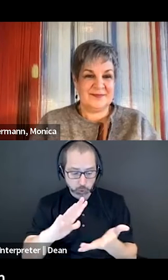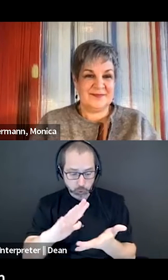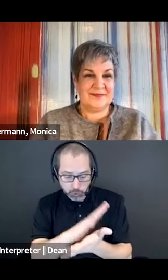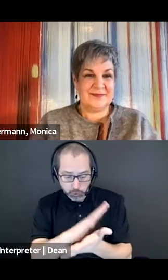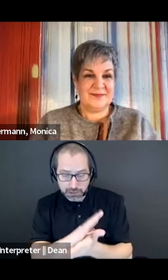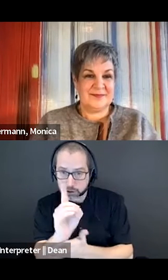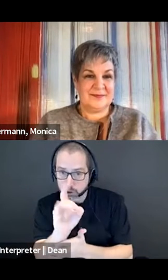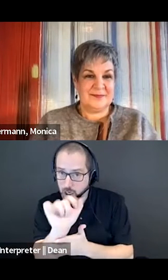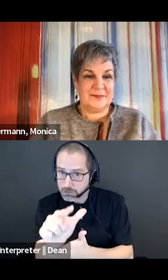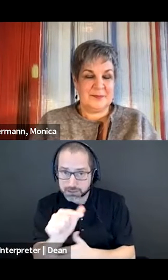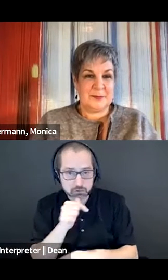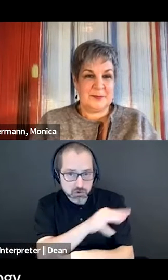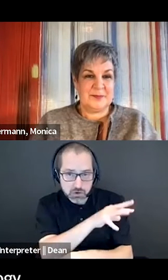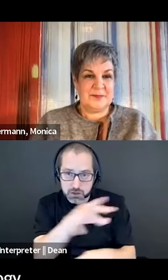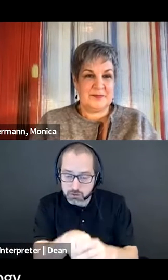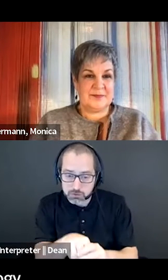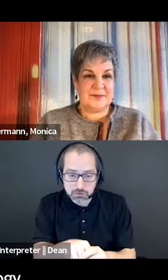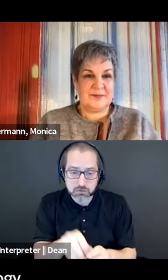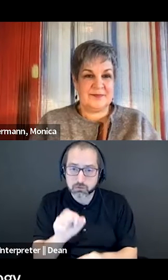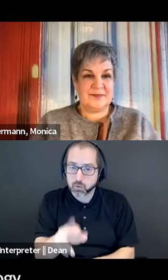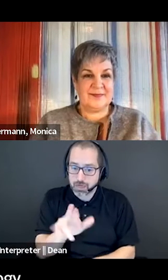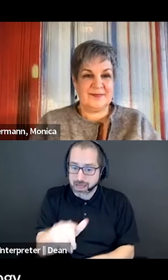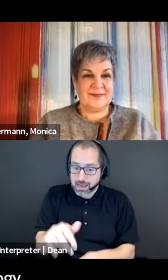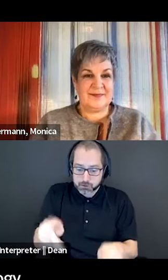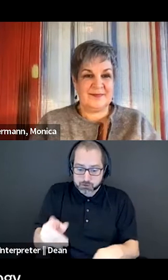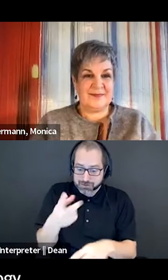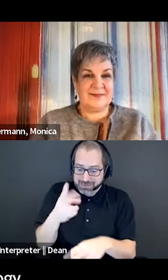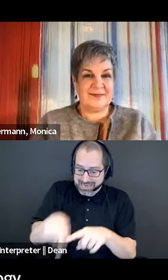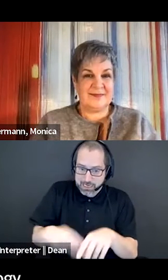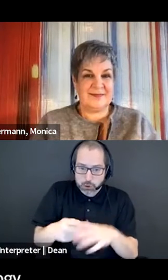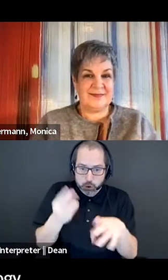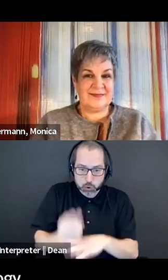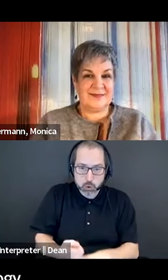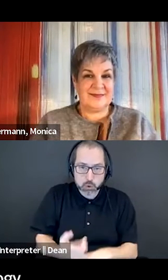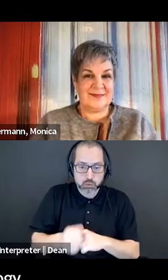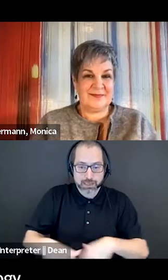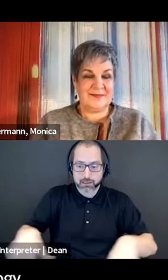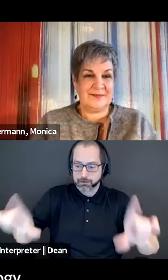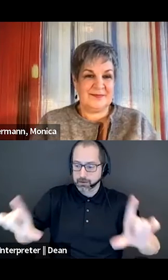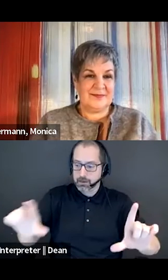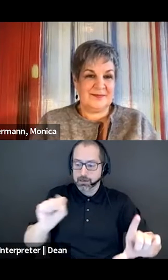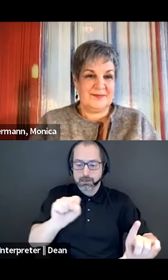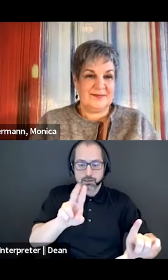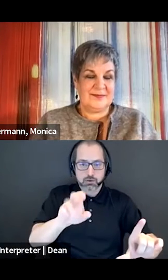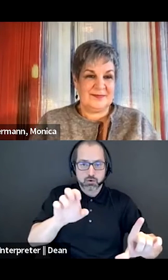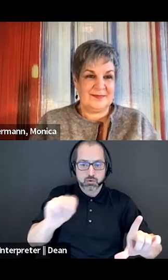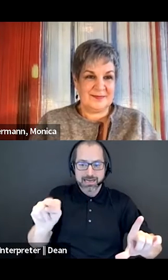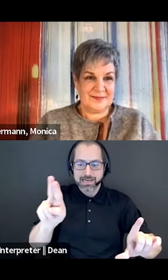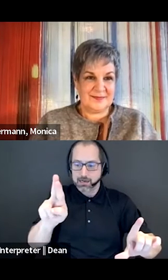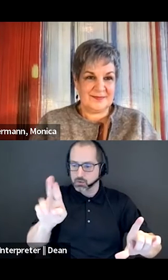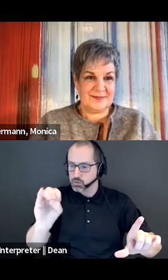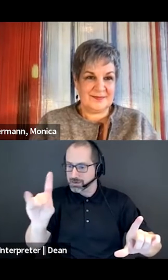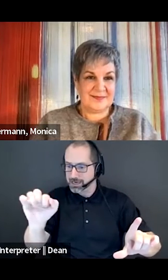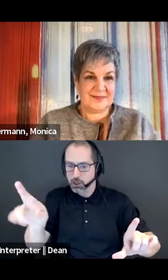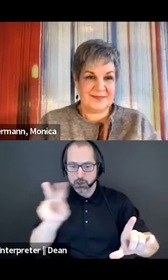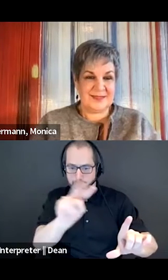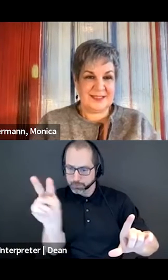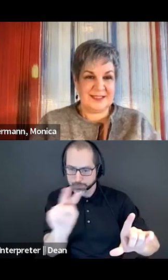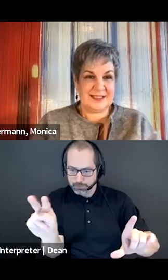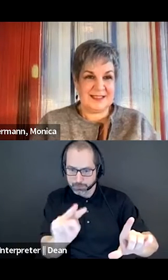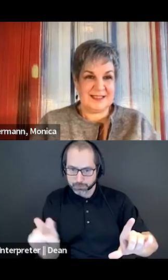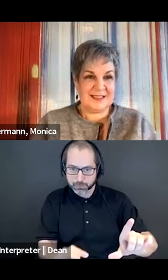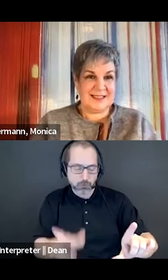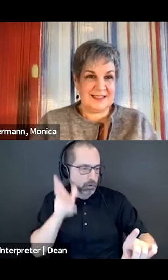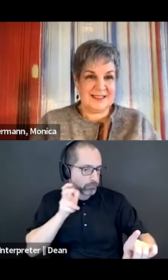potentially even somebody couldn't use it with a screen reader or other technology that you might not interface with on a day-to-day basis. That's a really